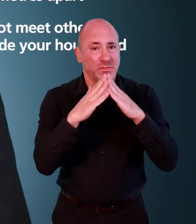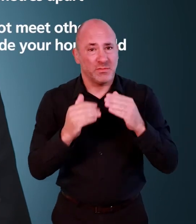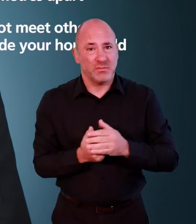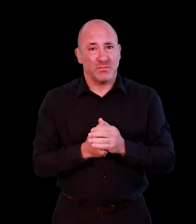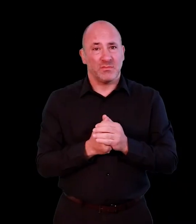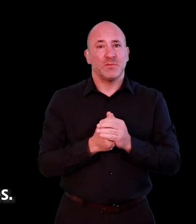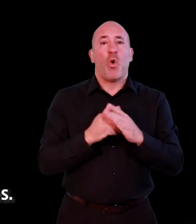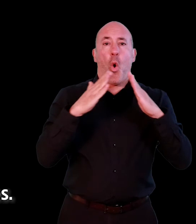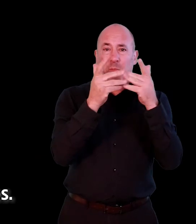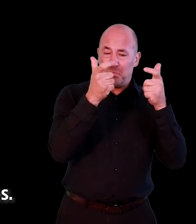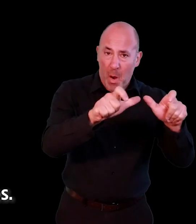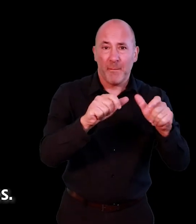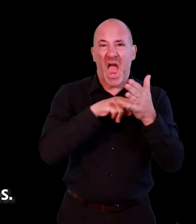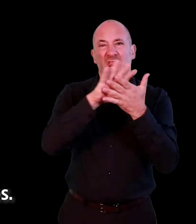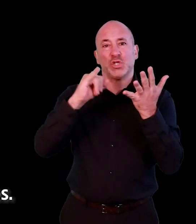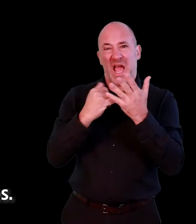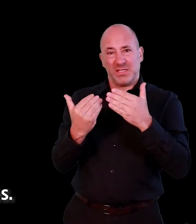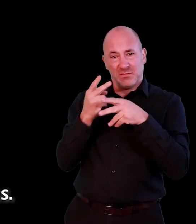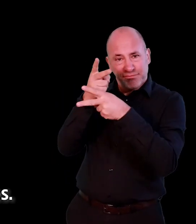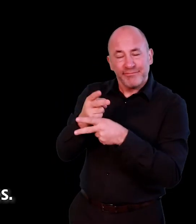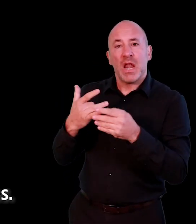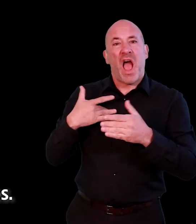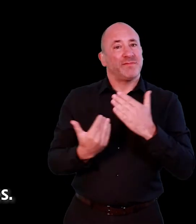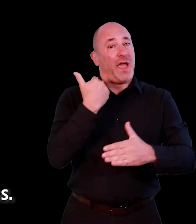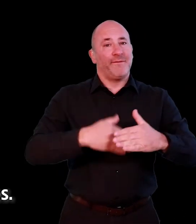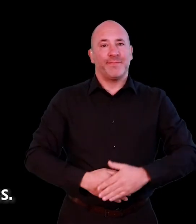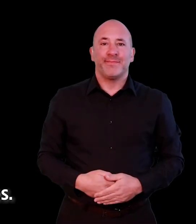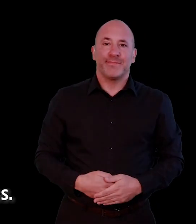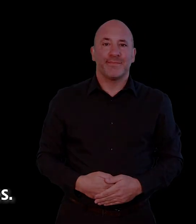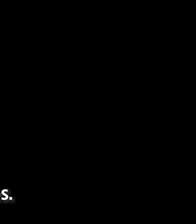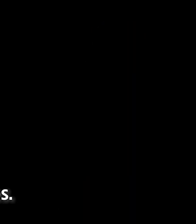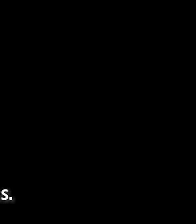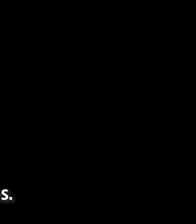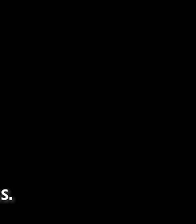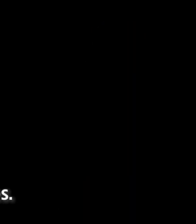family. Stay home. Protect the NHS. Save lives. Let's You I'm